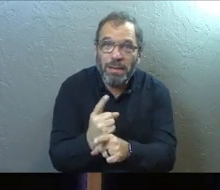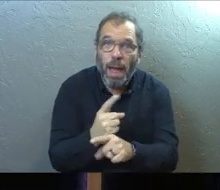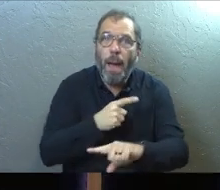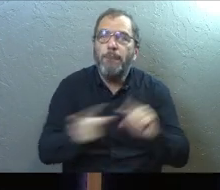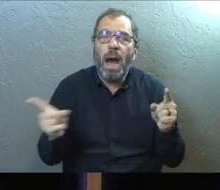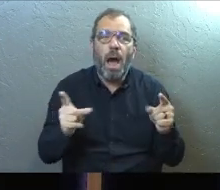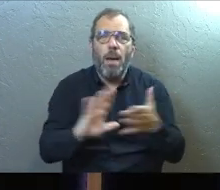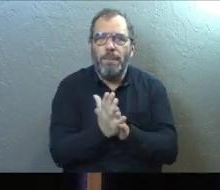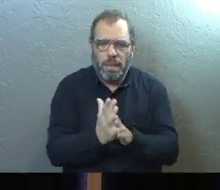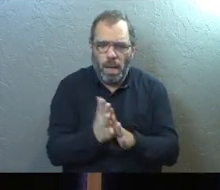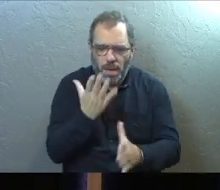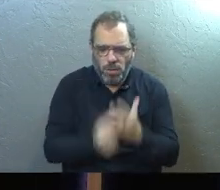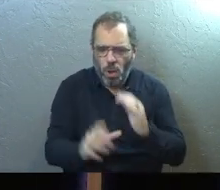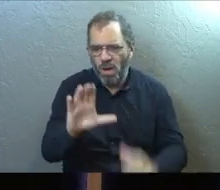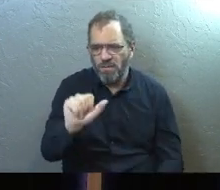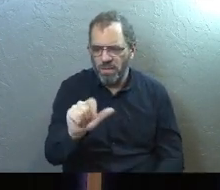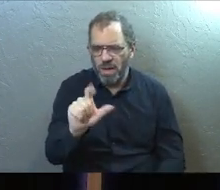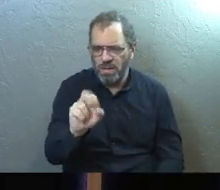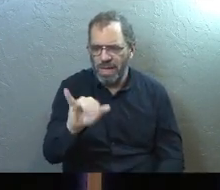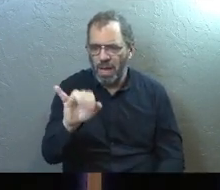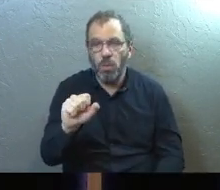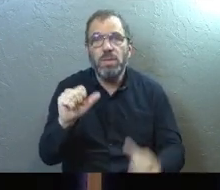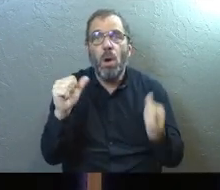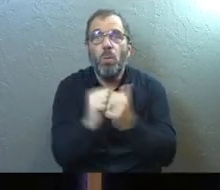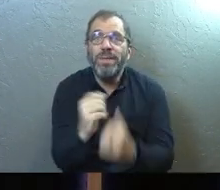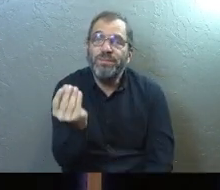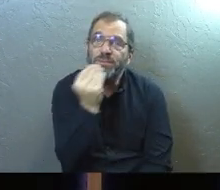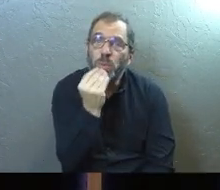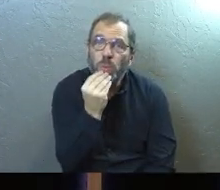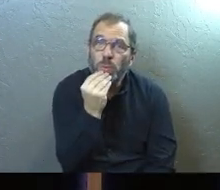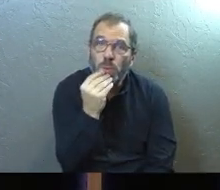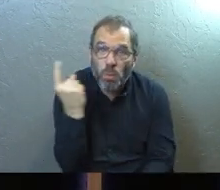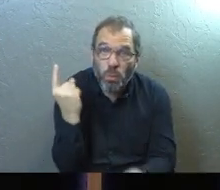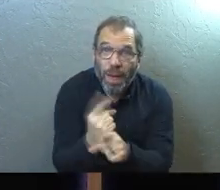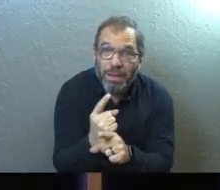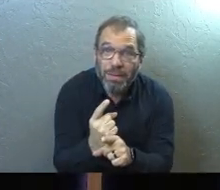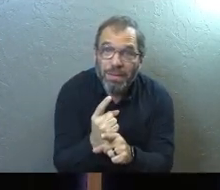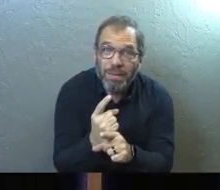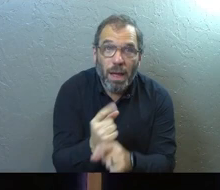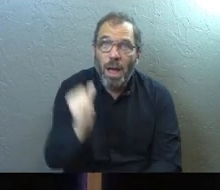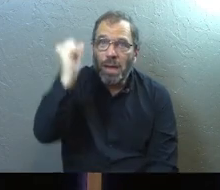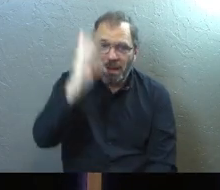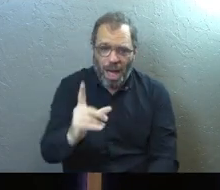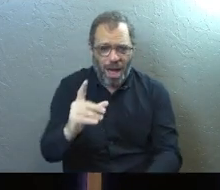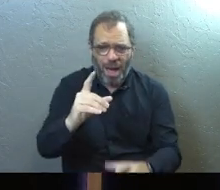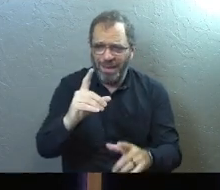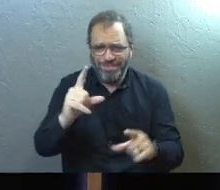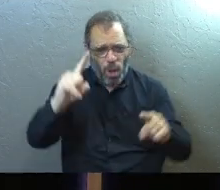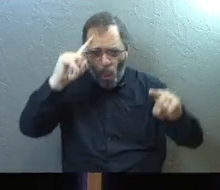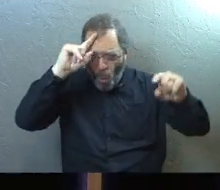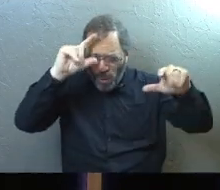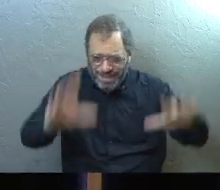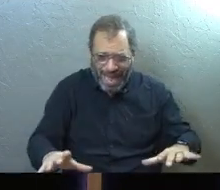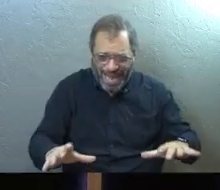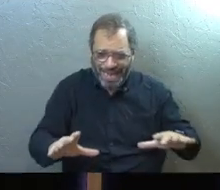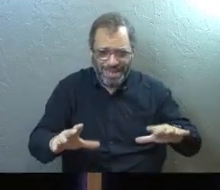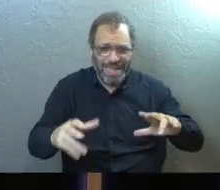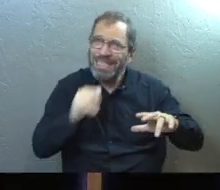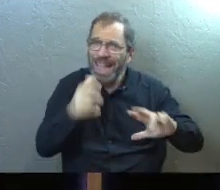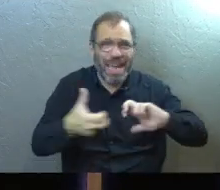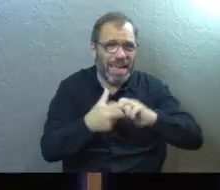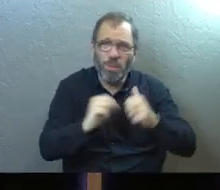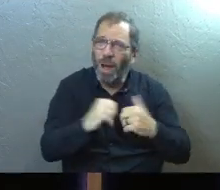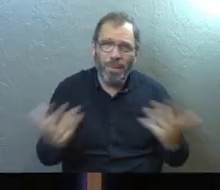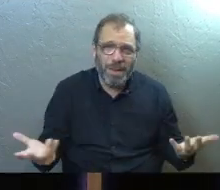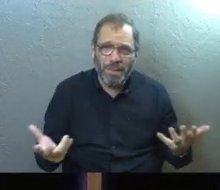That you would become low of calories and you would repair that problem with food. God ordained all of that. None of that's a problem.